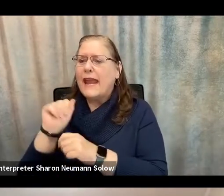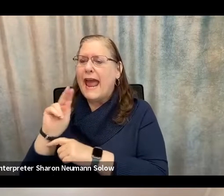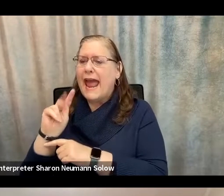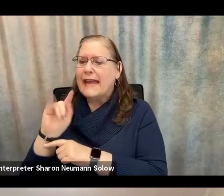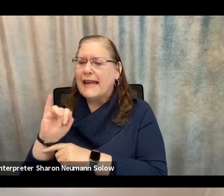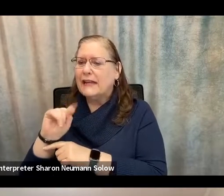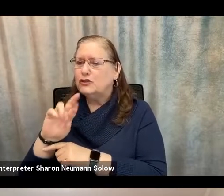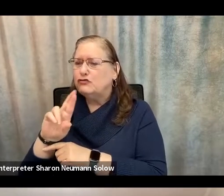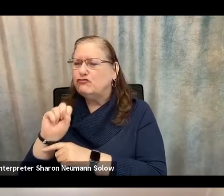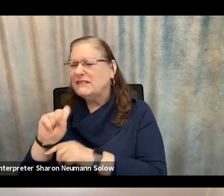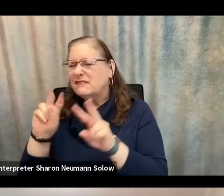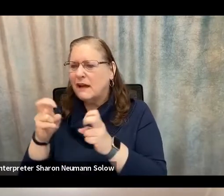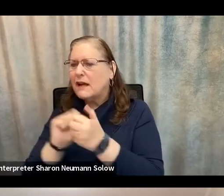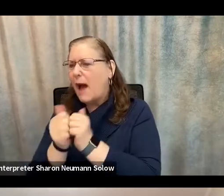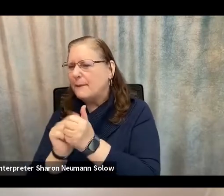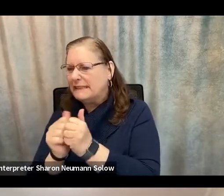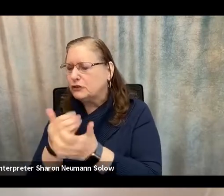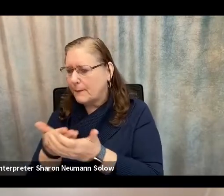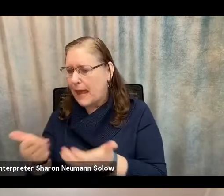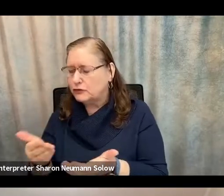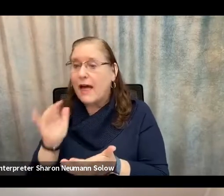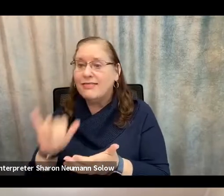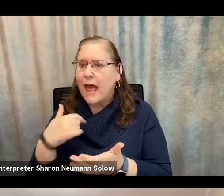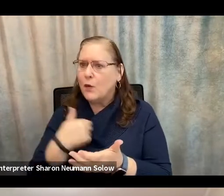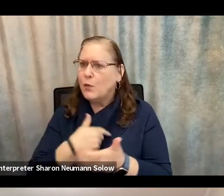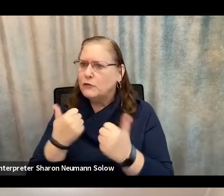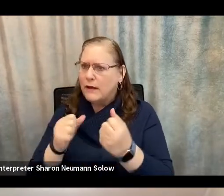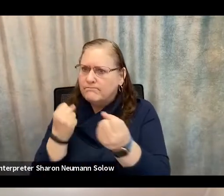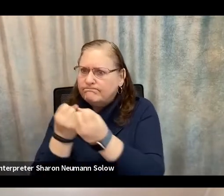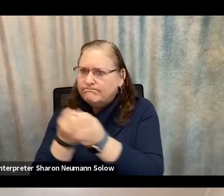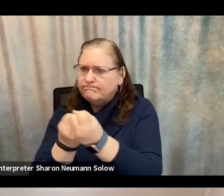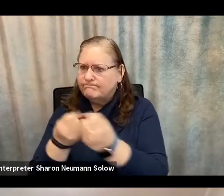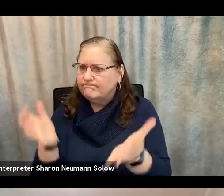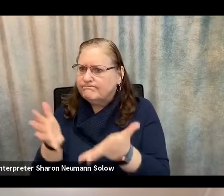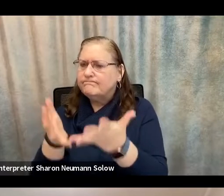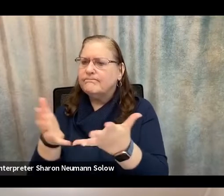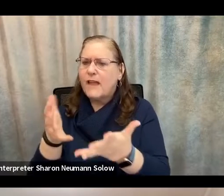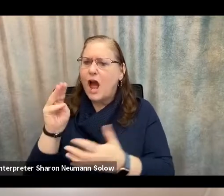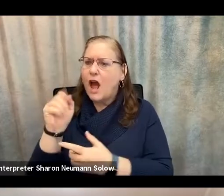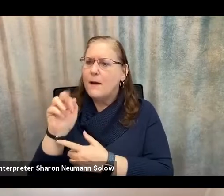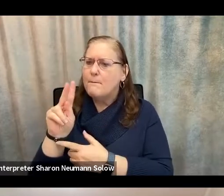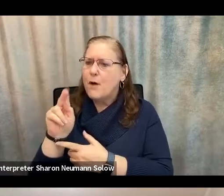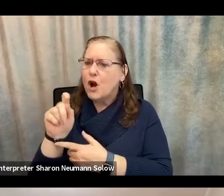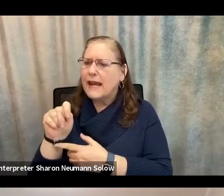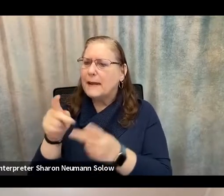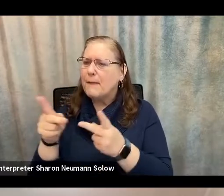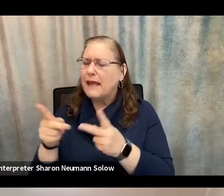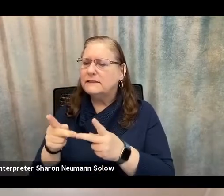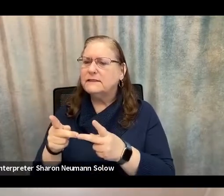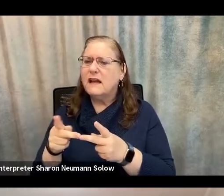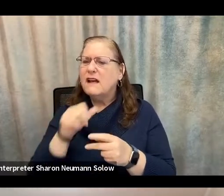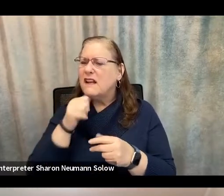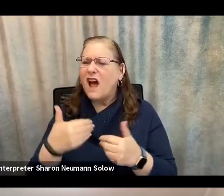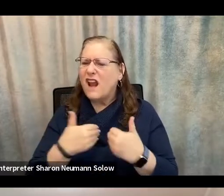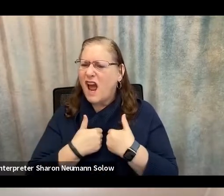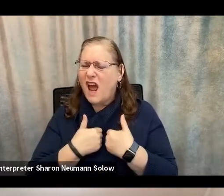And what we try to do is we try to ensure and promote that we have a marketplace that's free from anti-competitive mergers